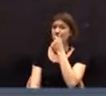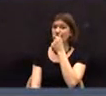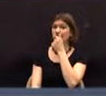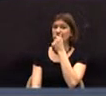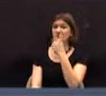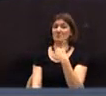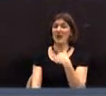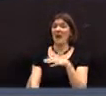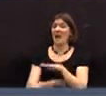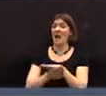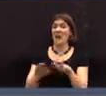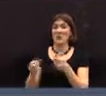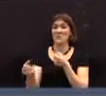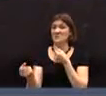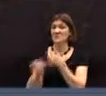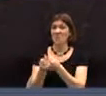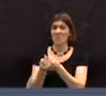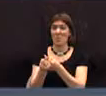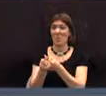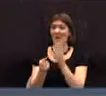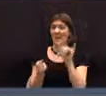I'm going to vote against this.